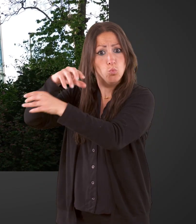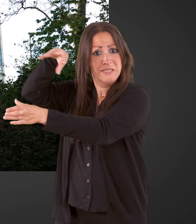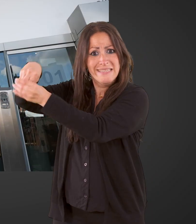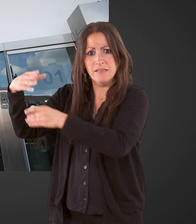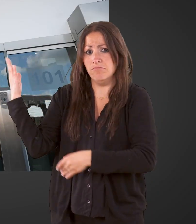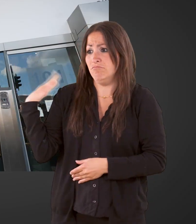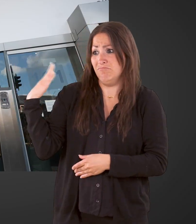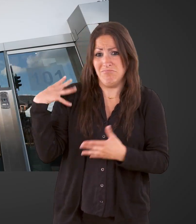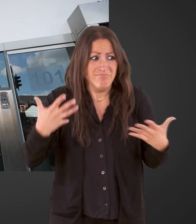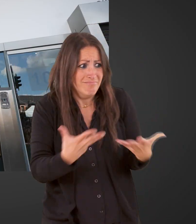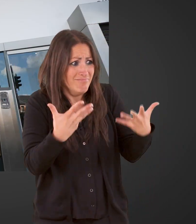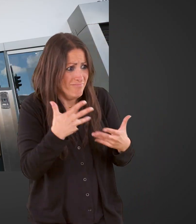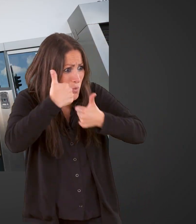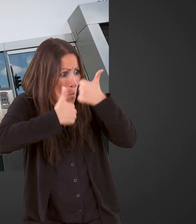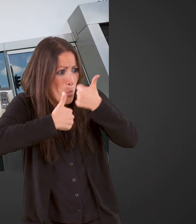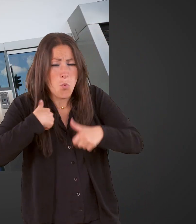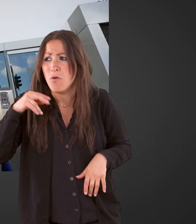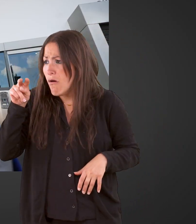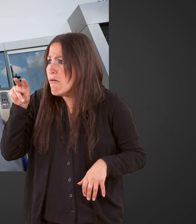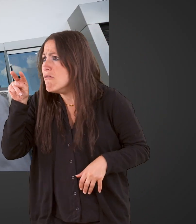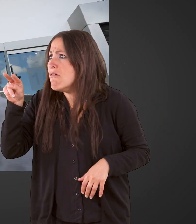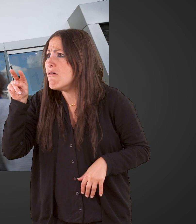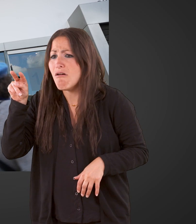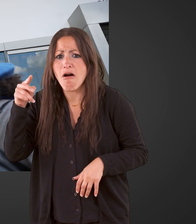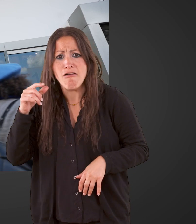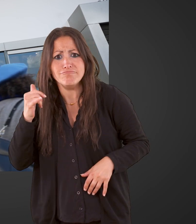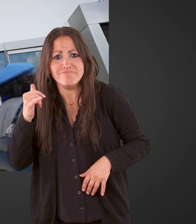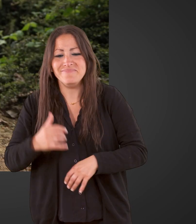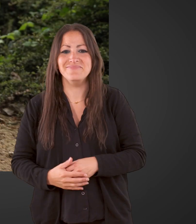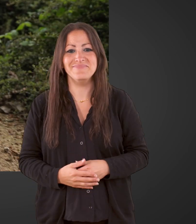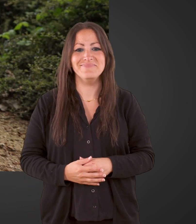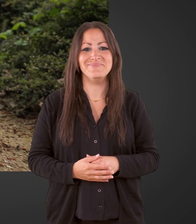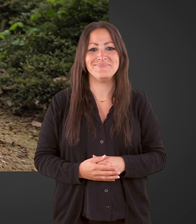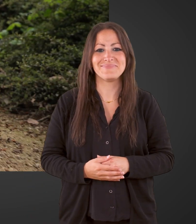worked there and they wanted me to go to competitions.